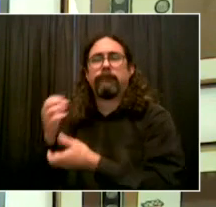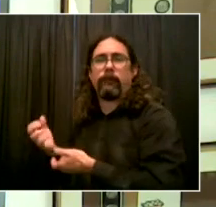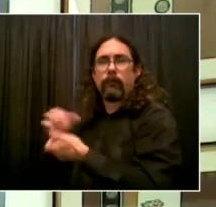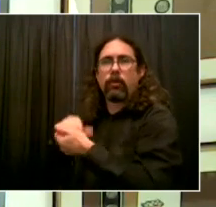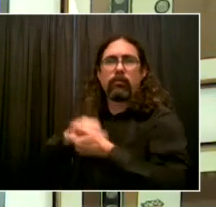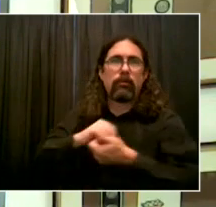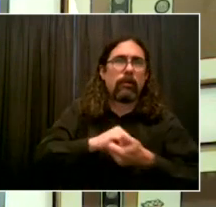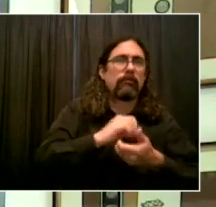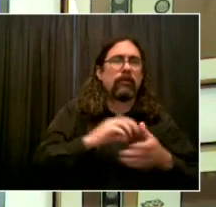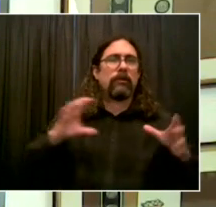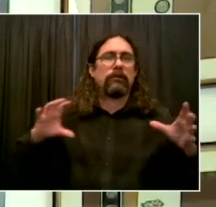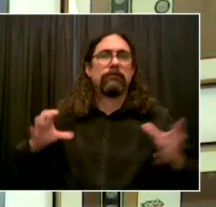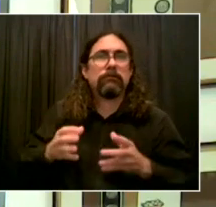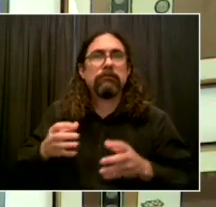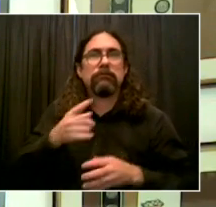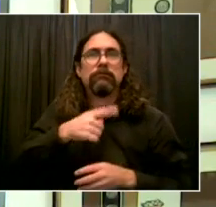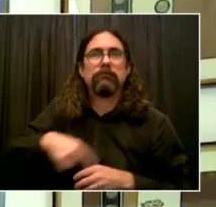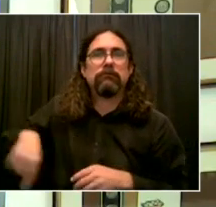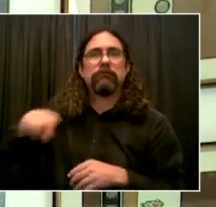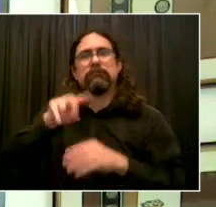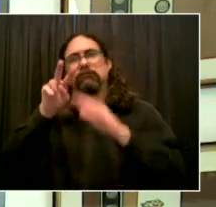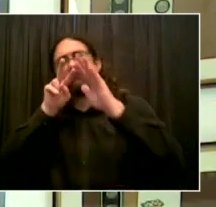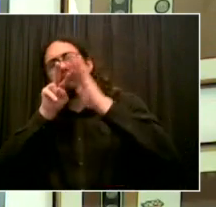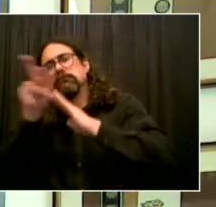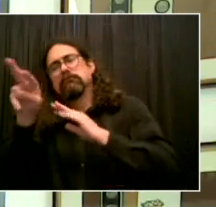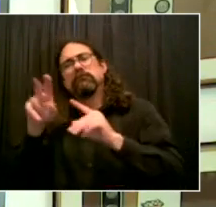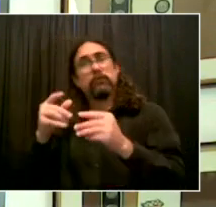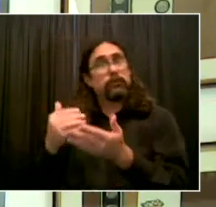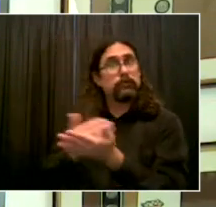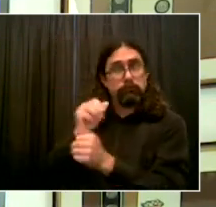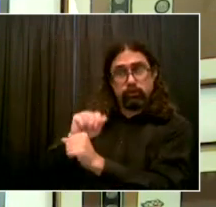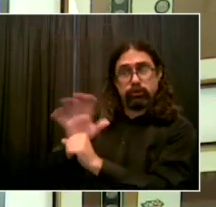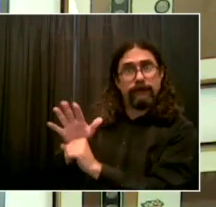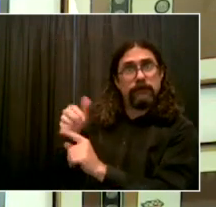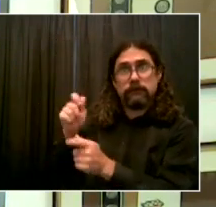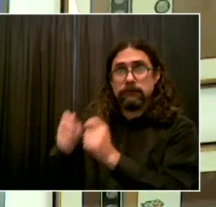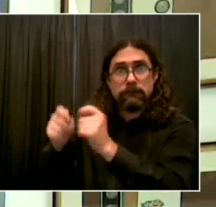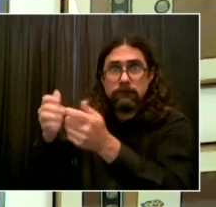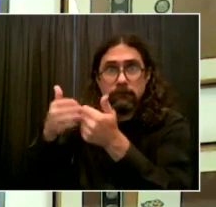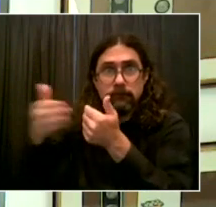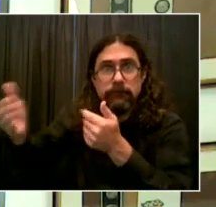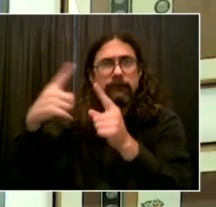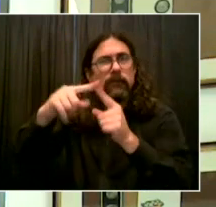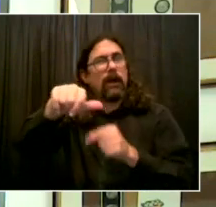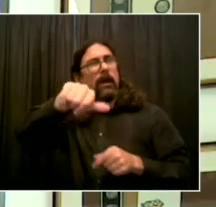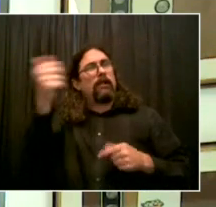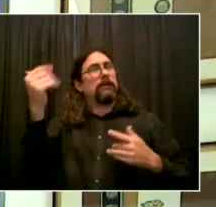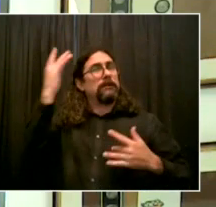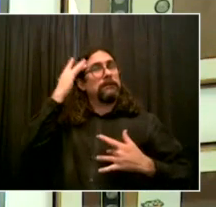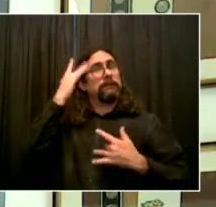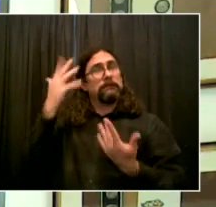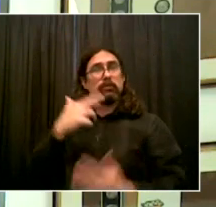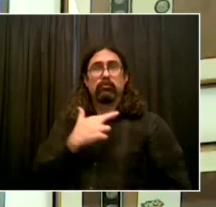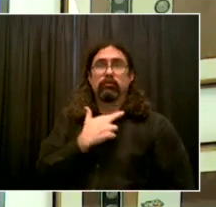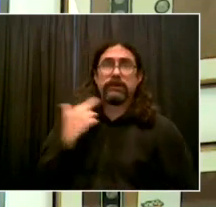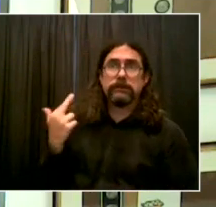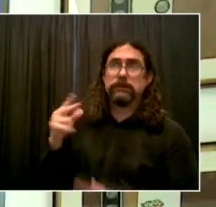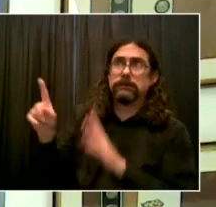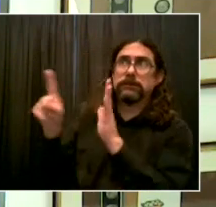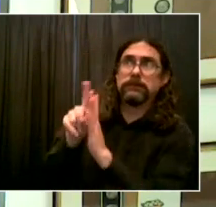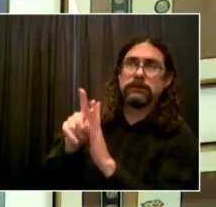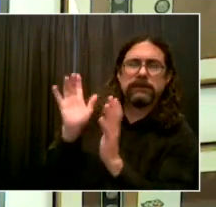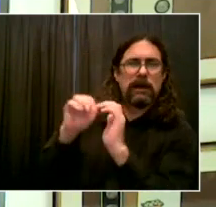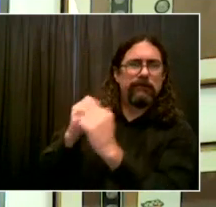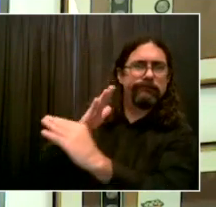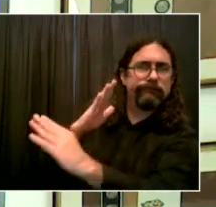may face, that we are facing today, as well as that we may face in the future. As Dr. Pomeloi mentioned through a hub-and